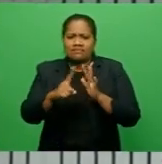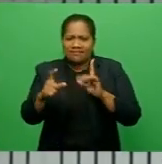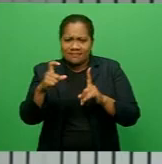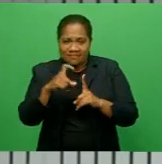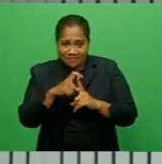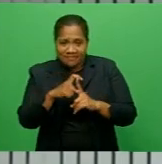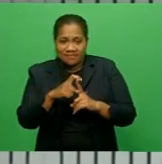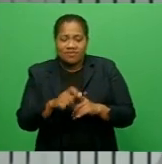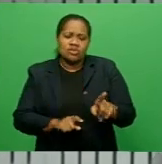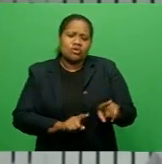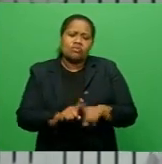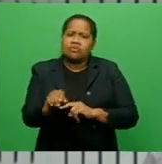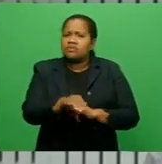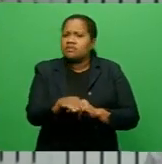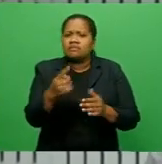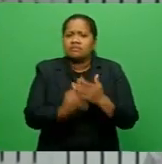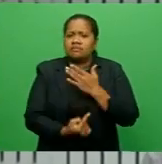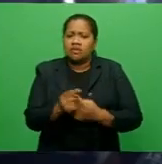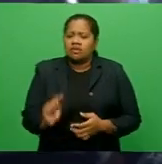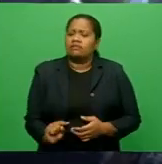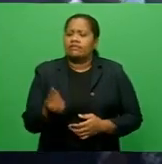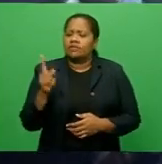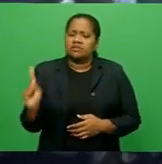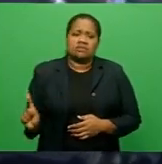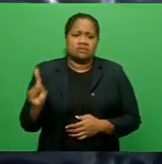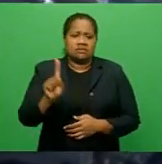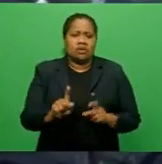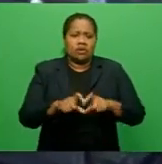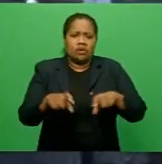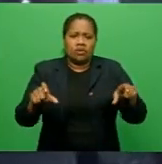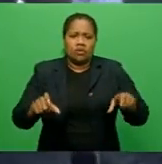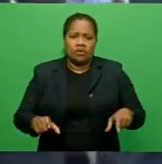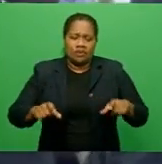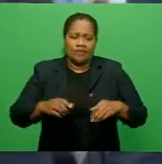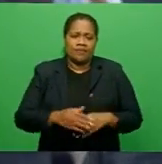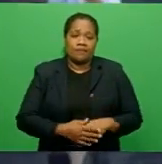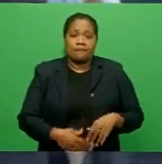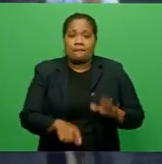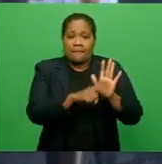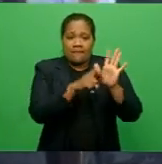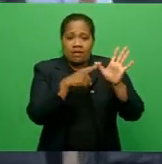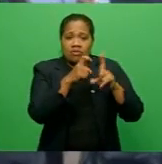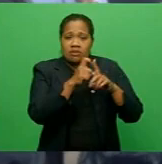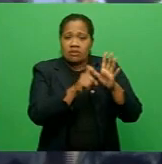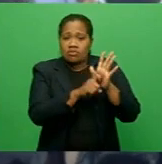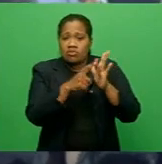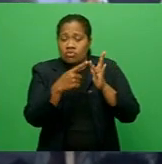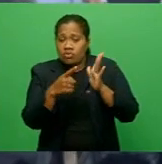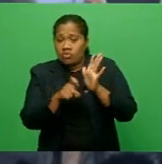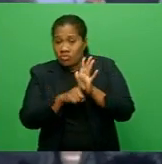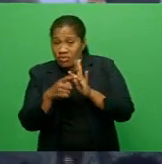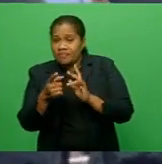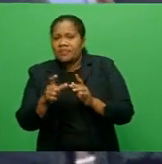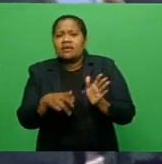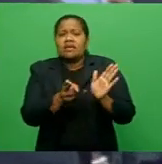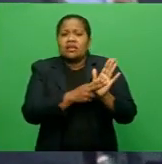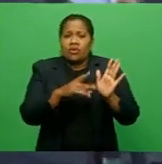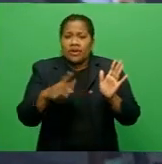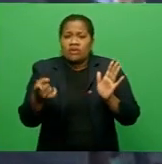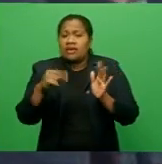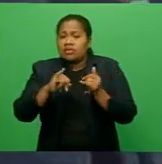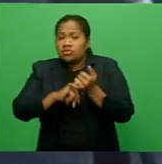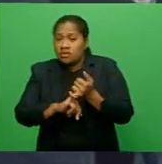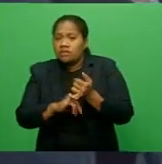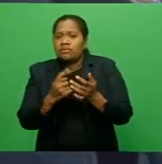For most of them, it's the first time they've come to court. Rondronro, Wosonimbola, Nawaikula and Ratu Suliano only brought one